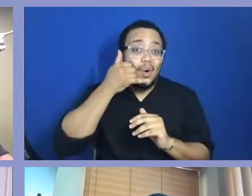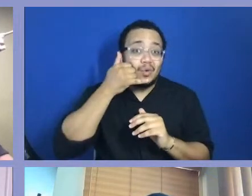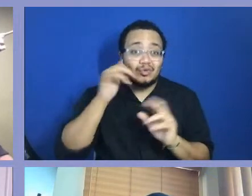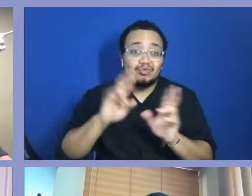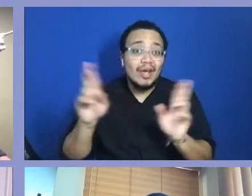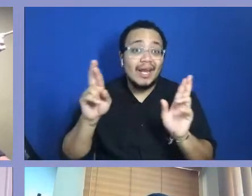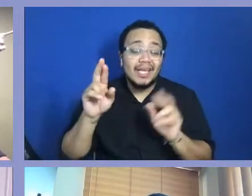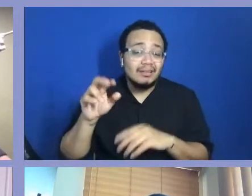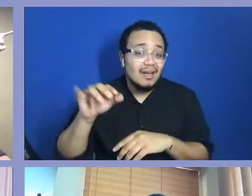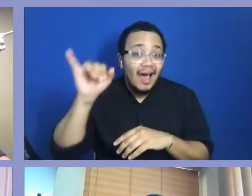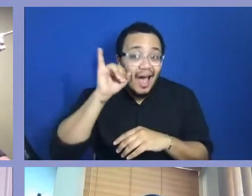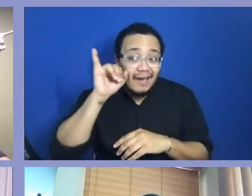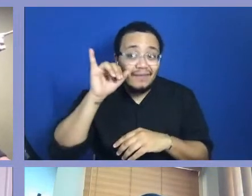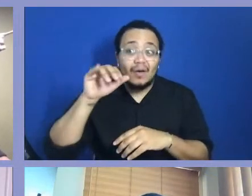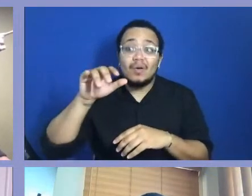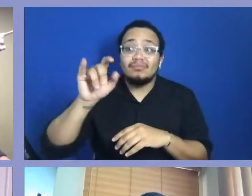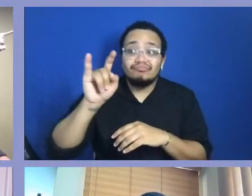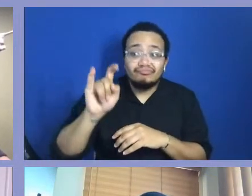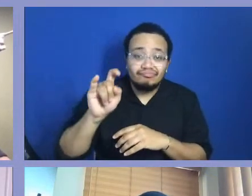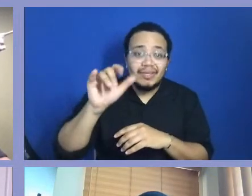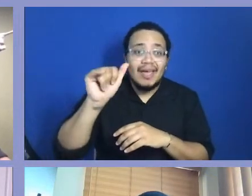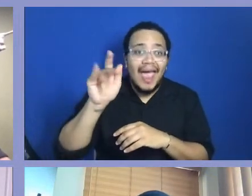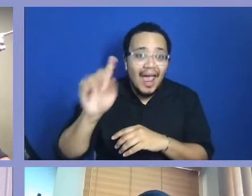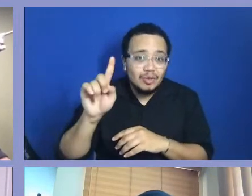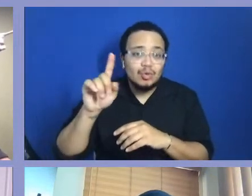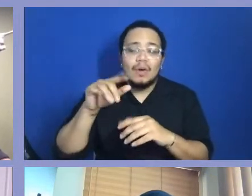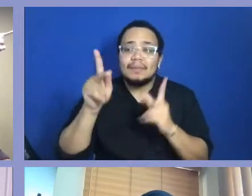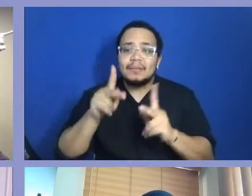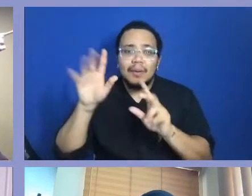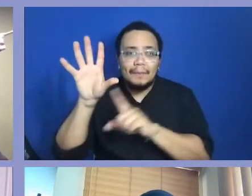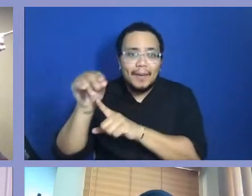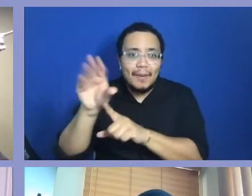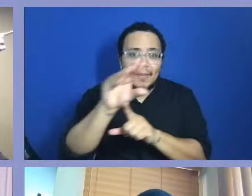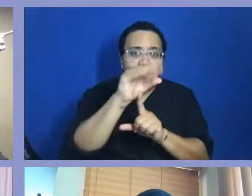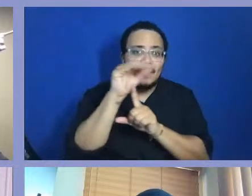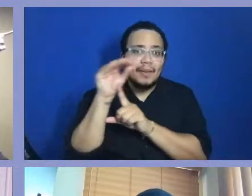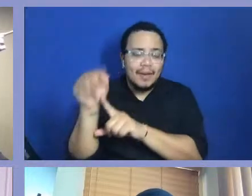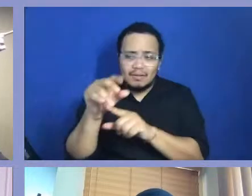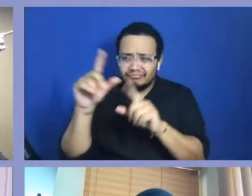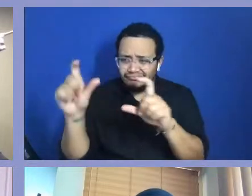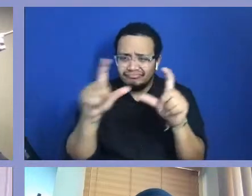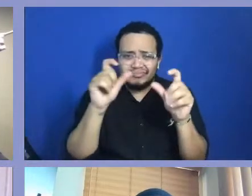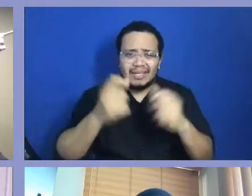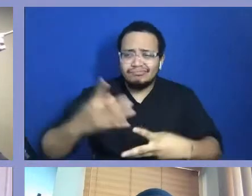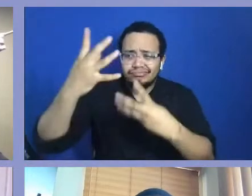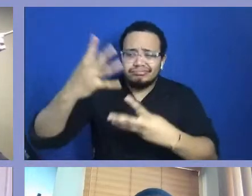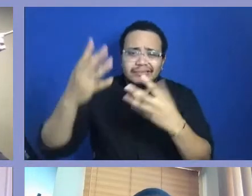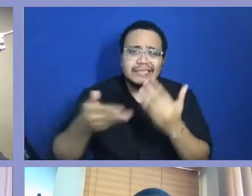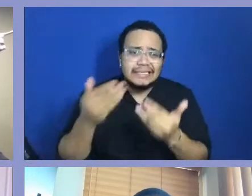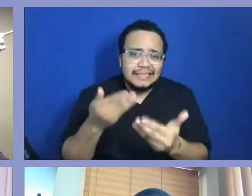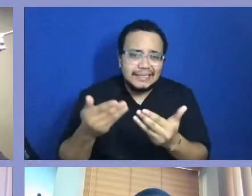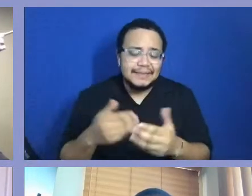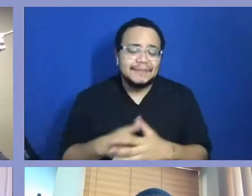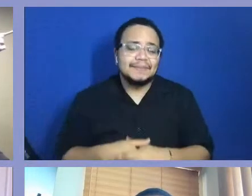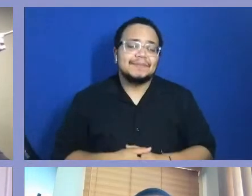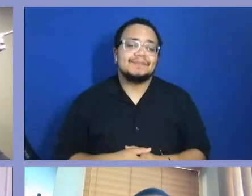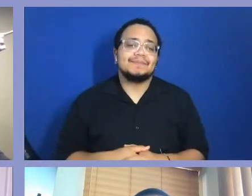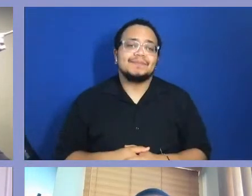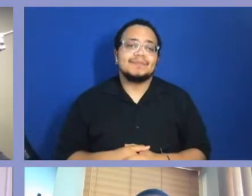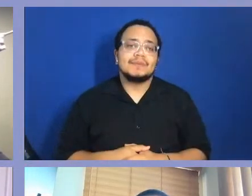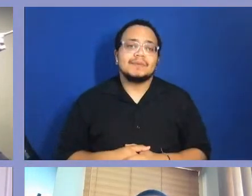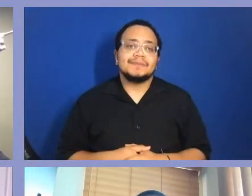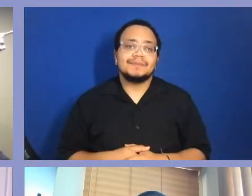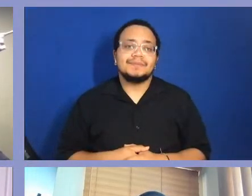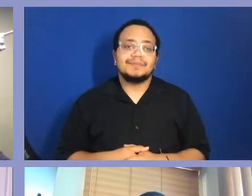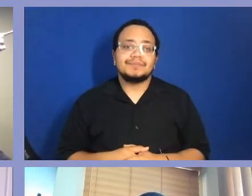phones have, it's kind of starting to become more of the forefront over cameras if we look at it in this era. And so, I think that,